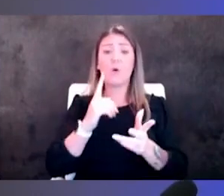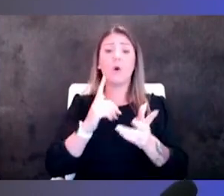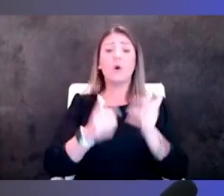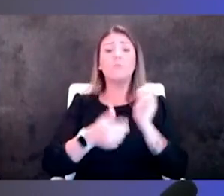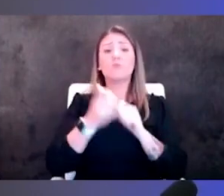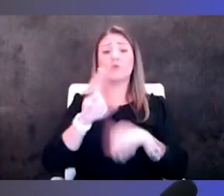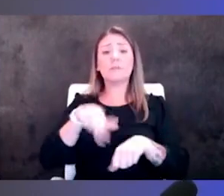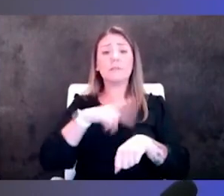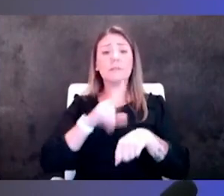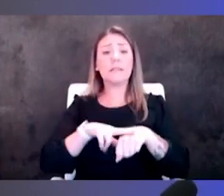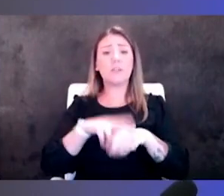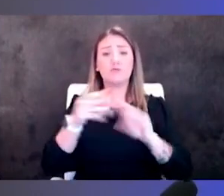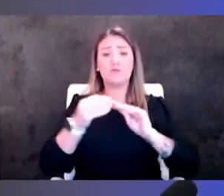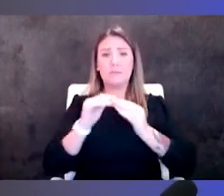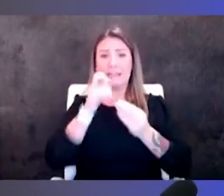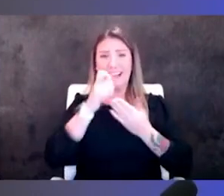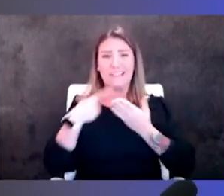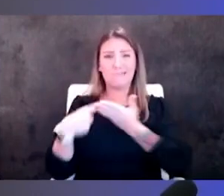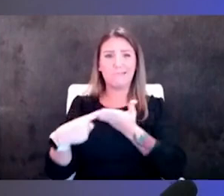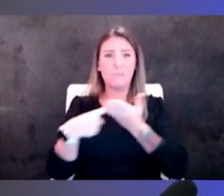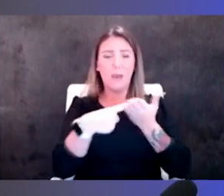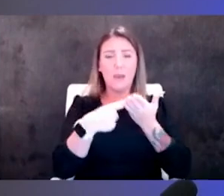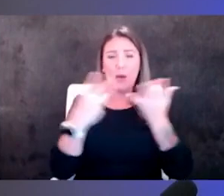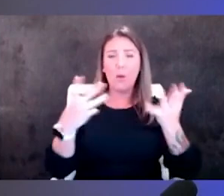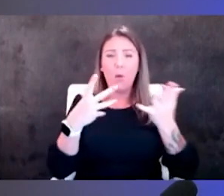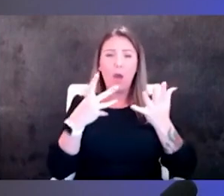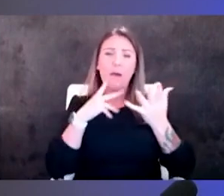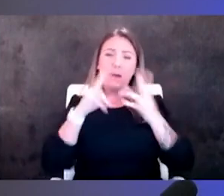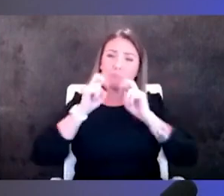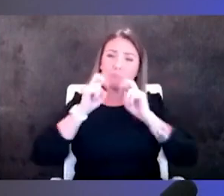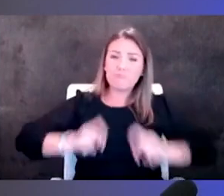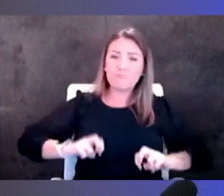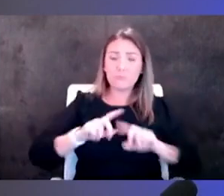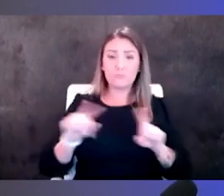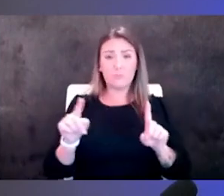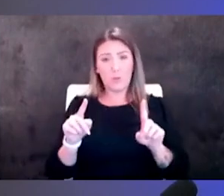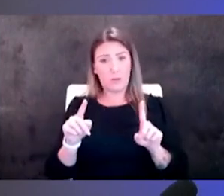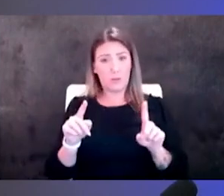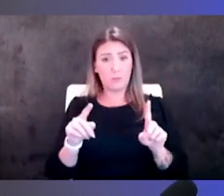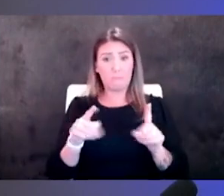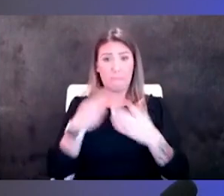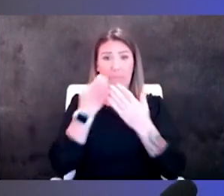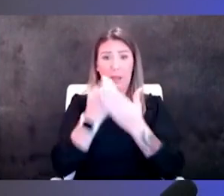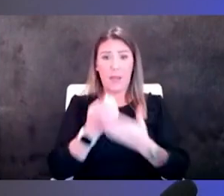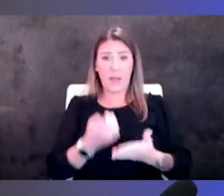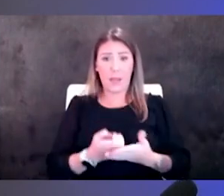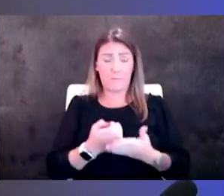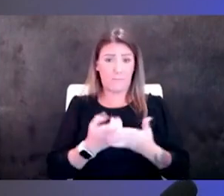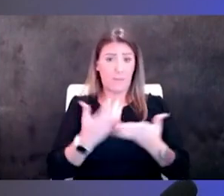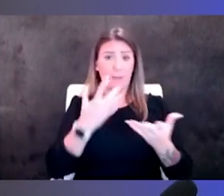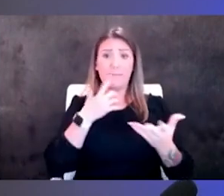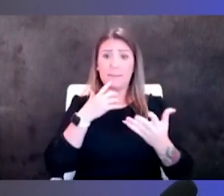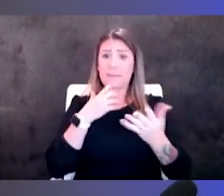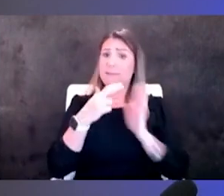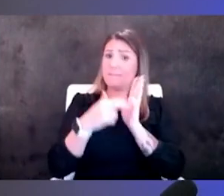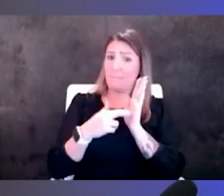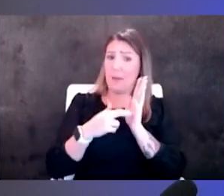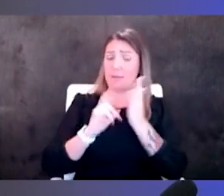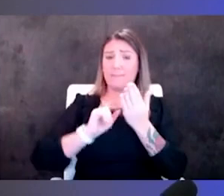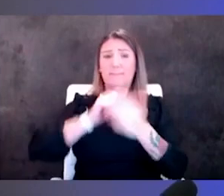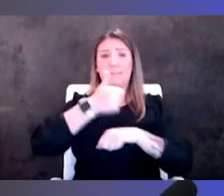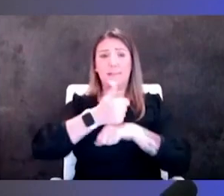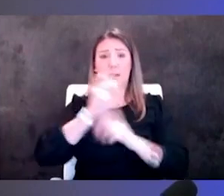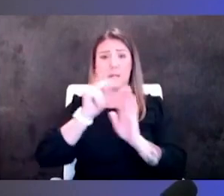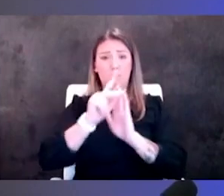of debate around uh what we're looking at but we take the evidence-based guidelines put them into protocols and then adapt them to